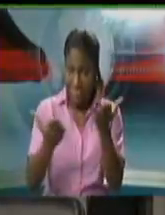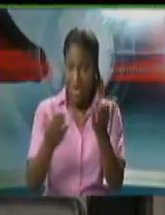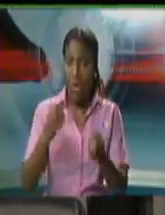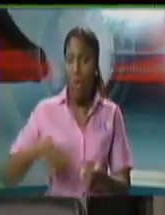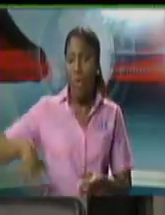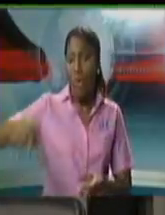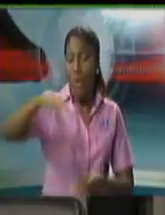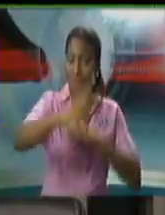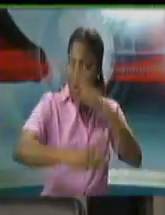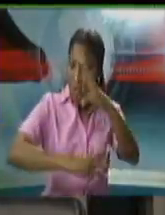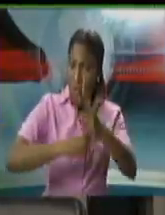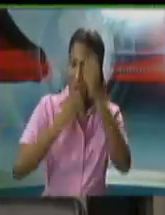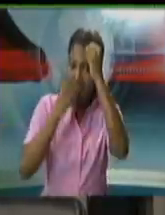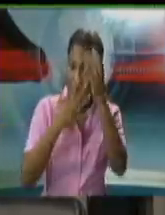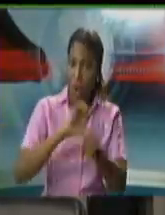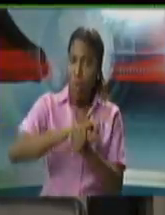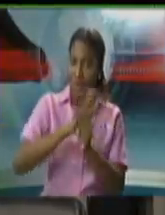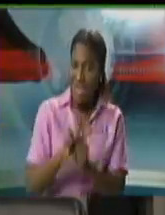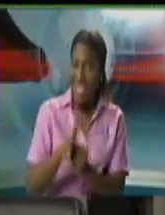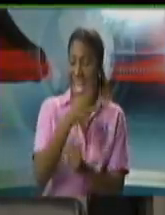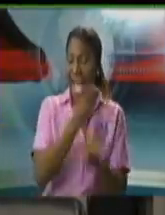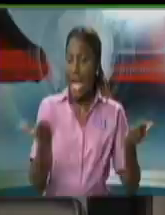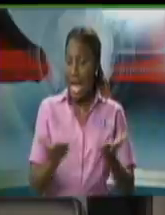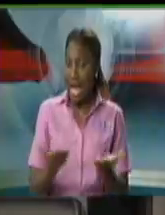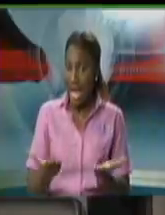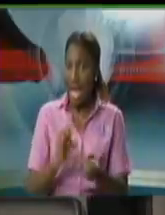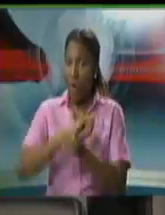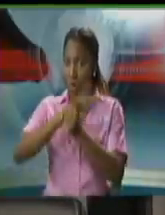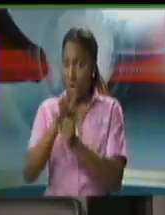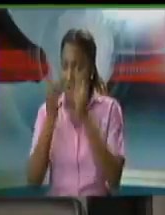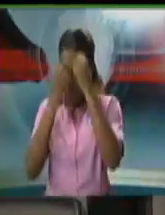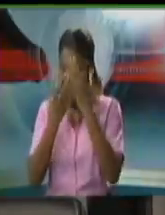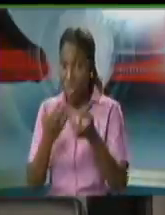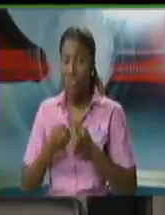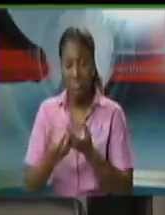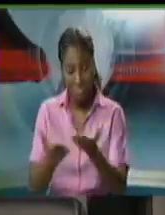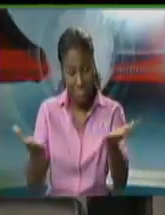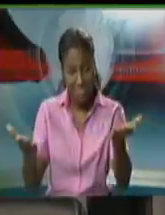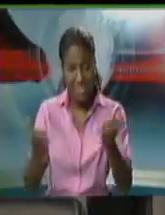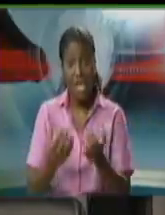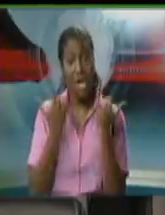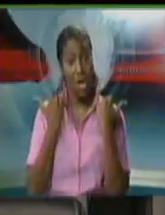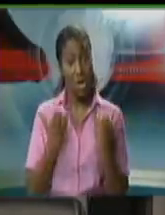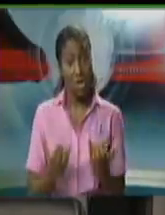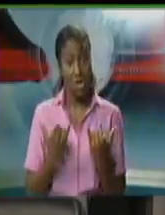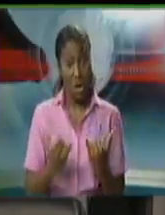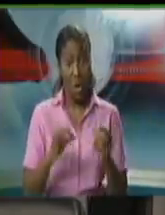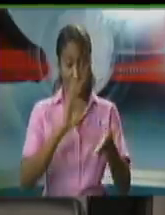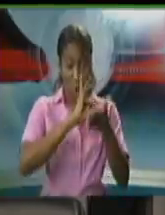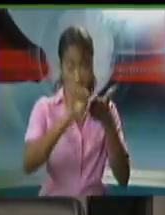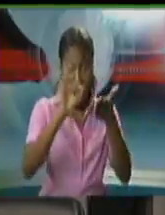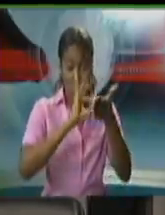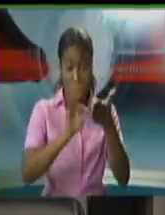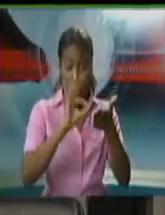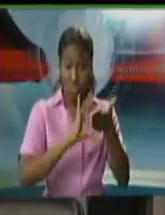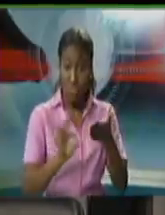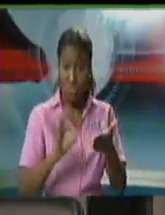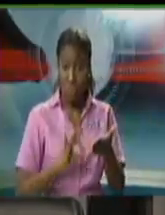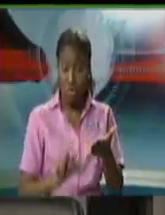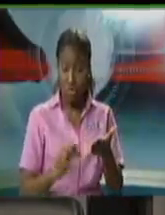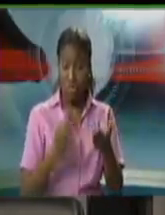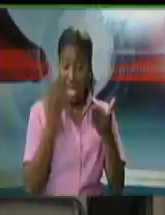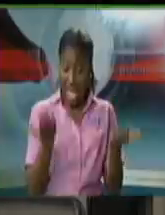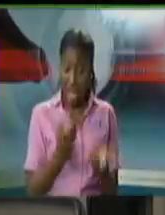and the local situation. And may I just end by saying all these figures that we submit to all global